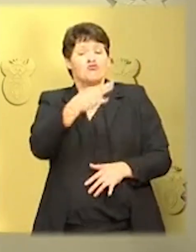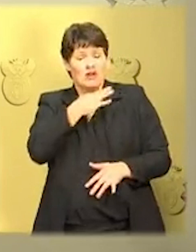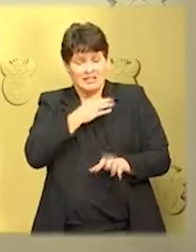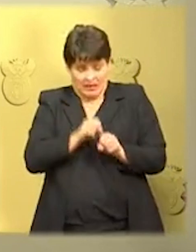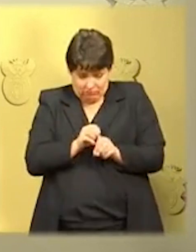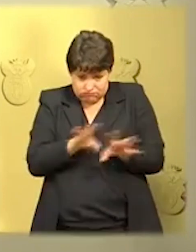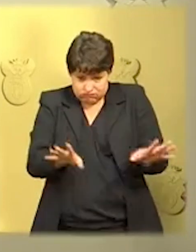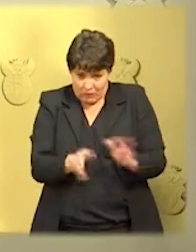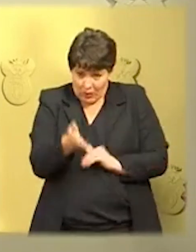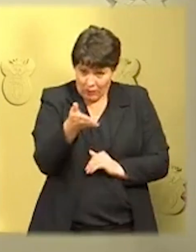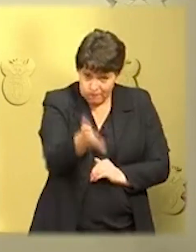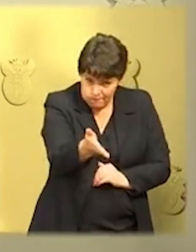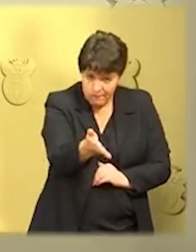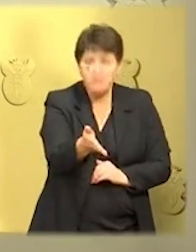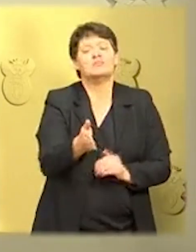transmission is present.